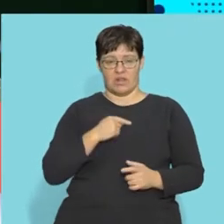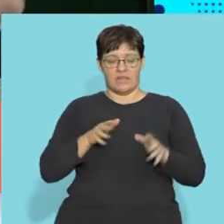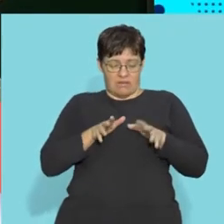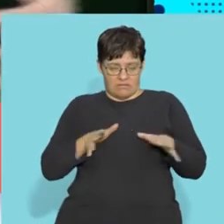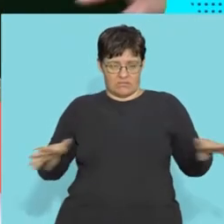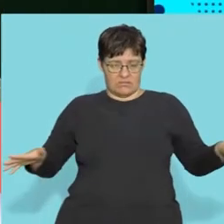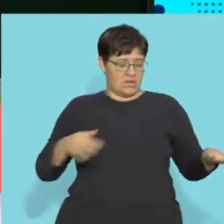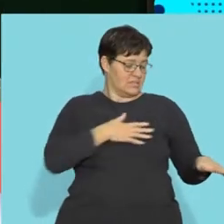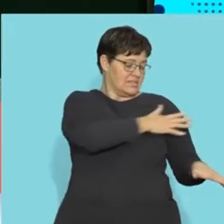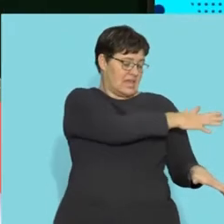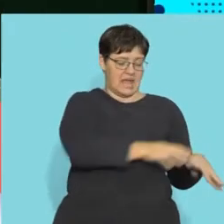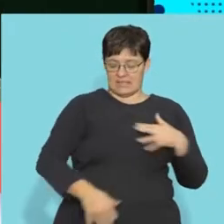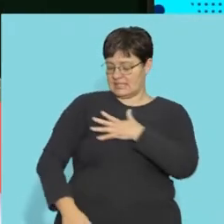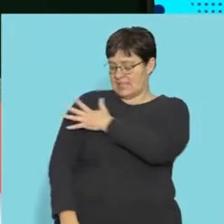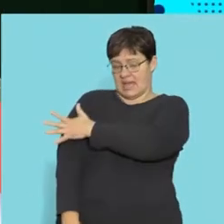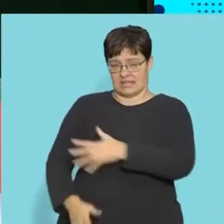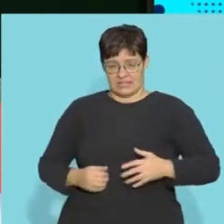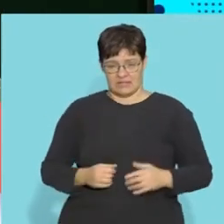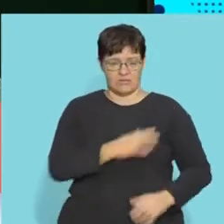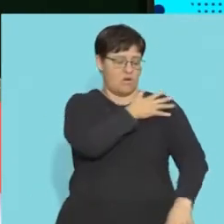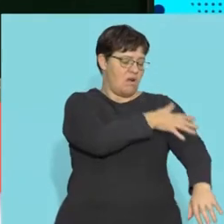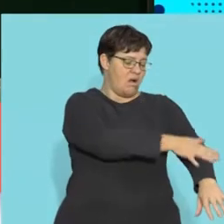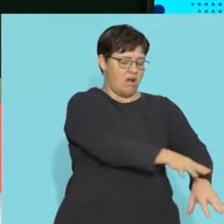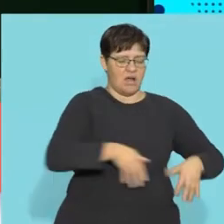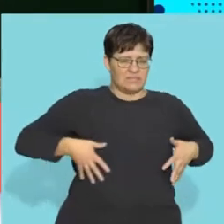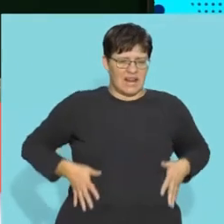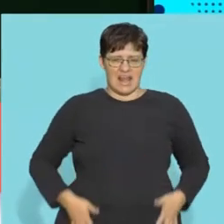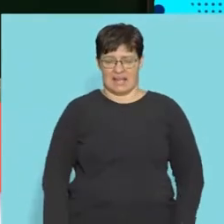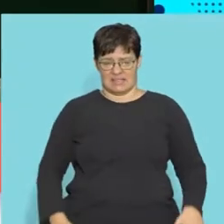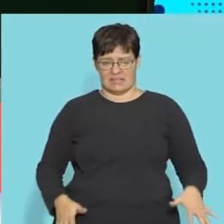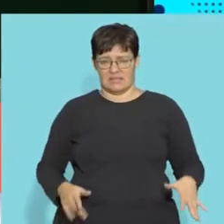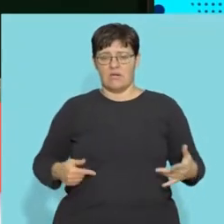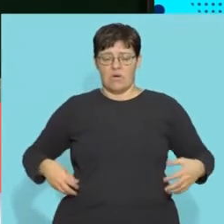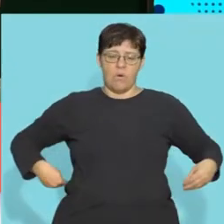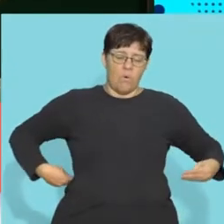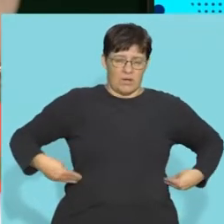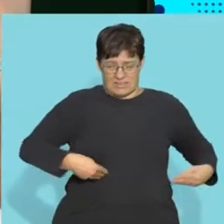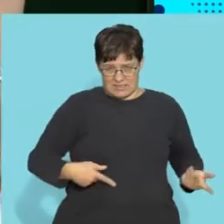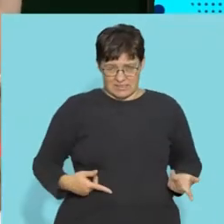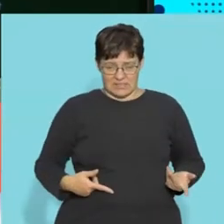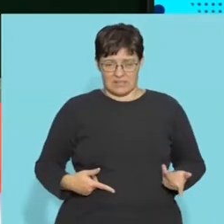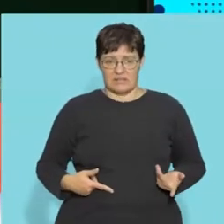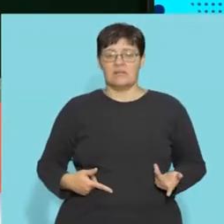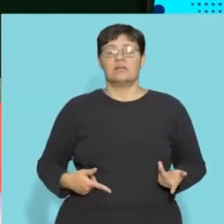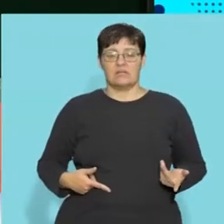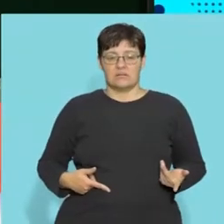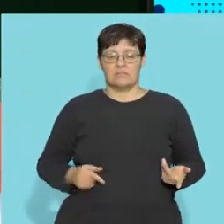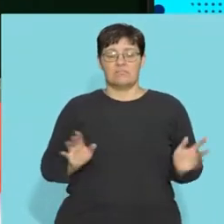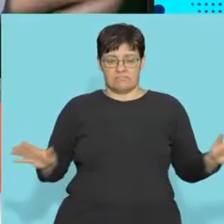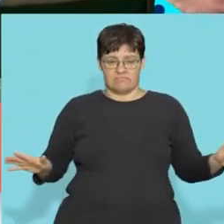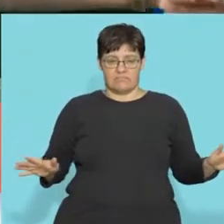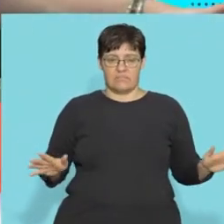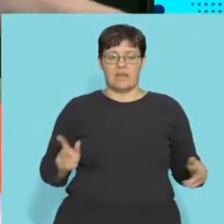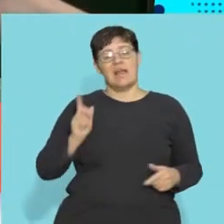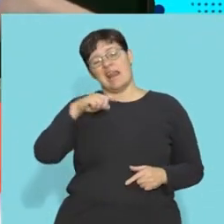periphery it's to the sides it's to your arms to your legs to all the organs there those are the